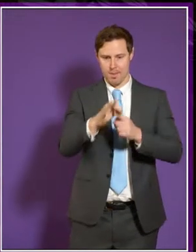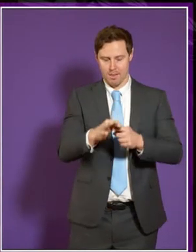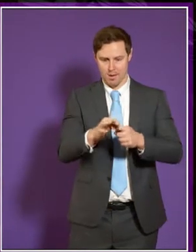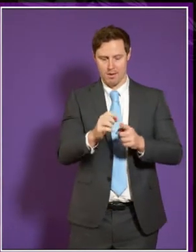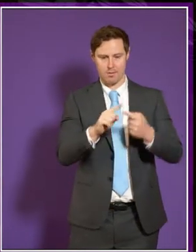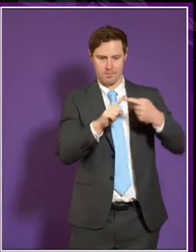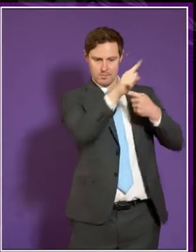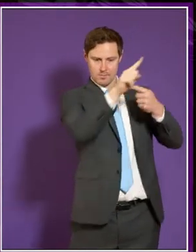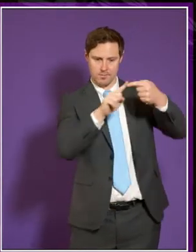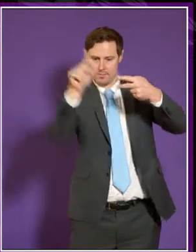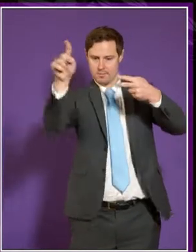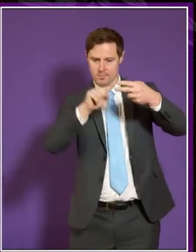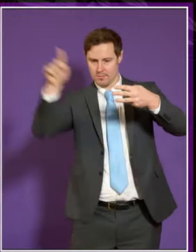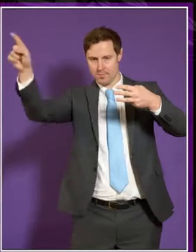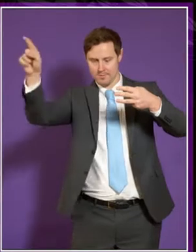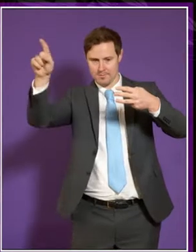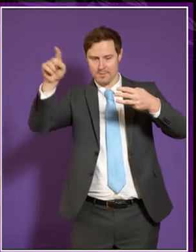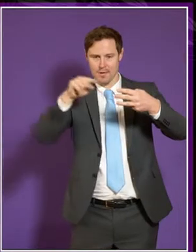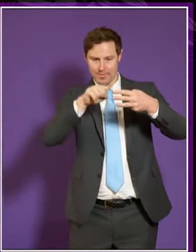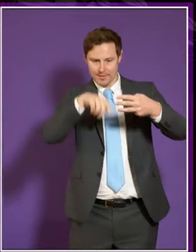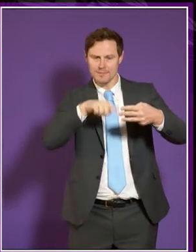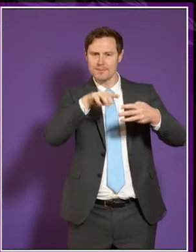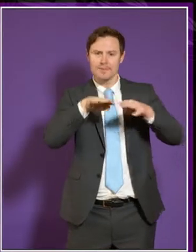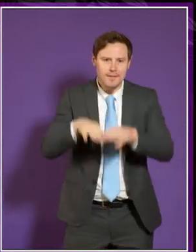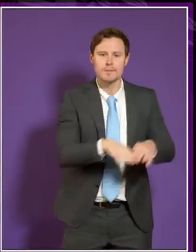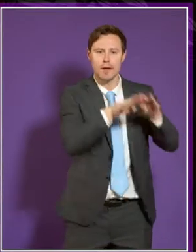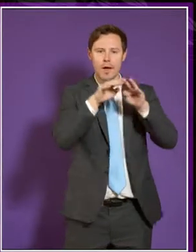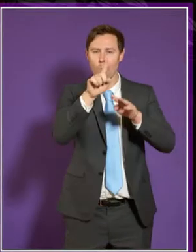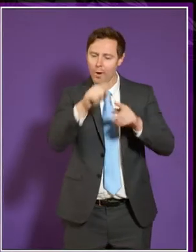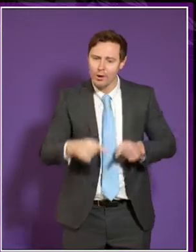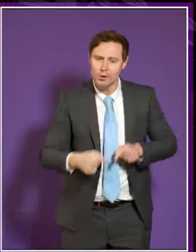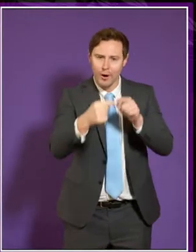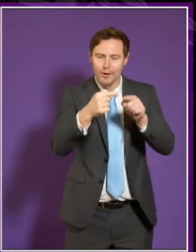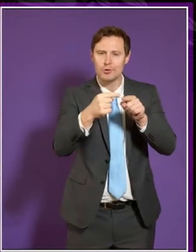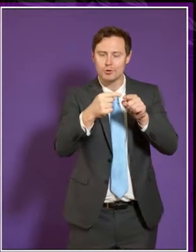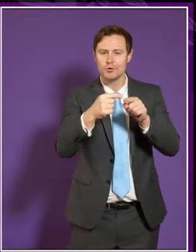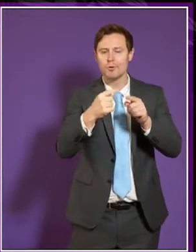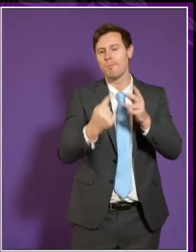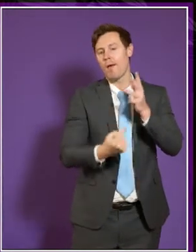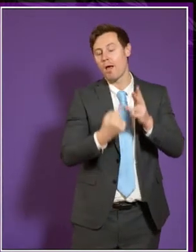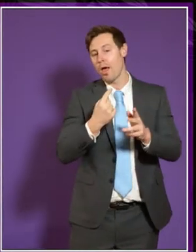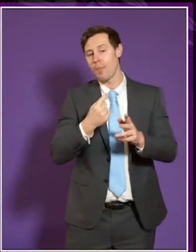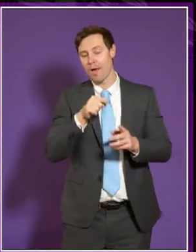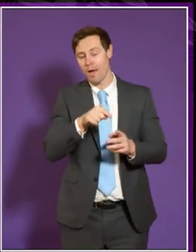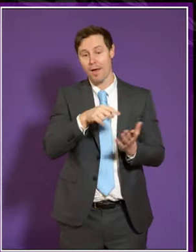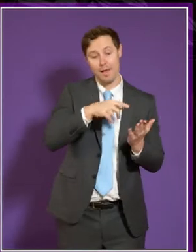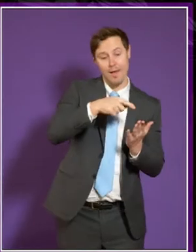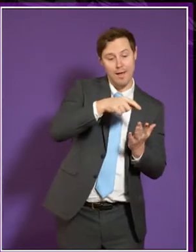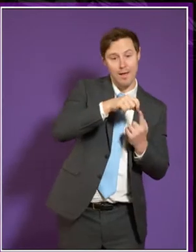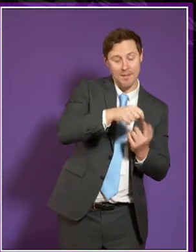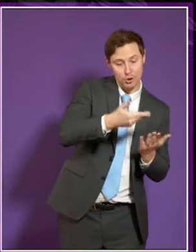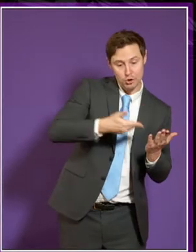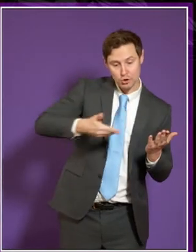standardised UK system. And one of the challenges we'd found in other aspects of the application system,